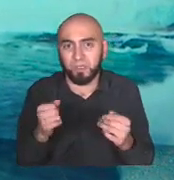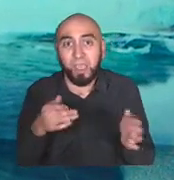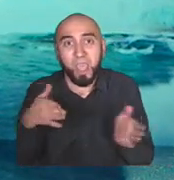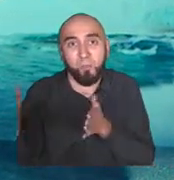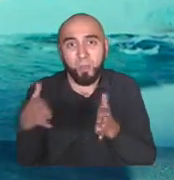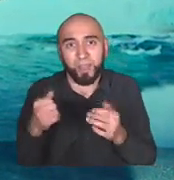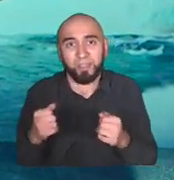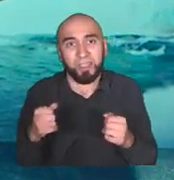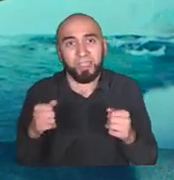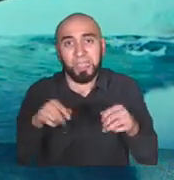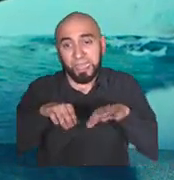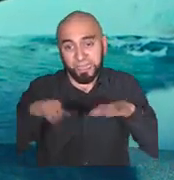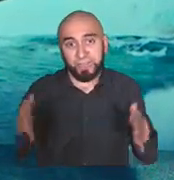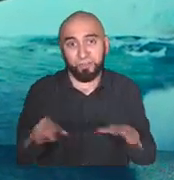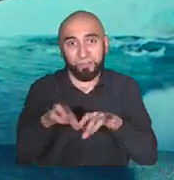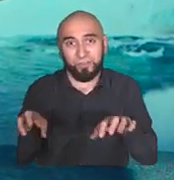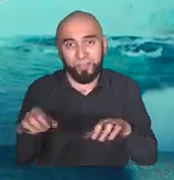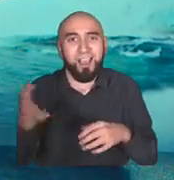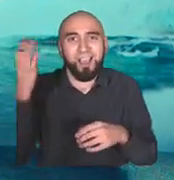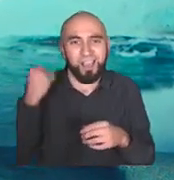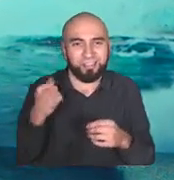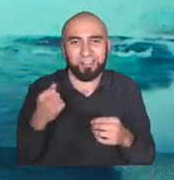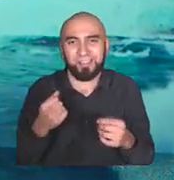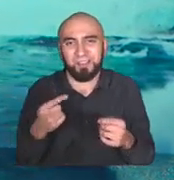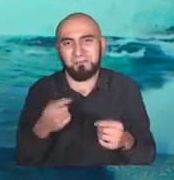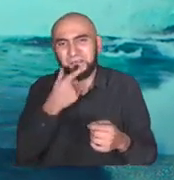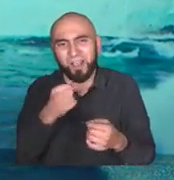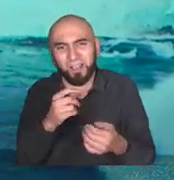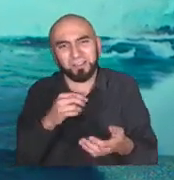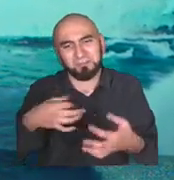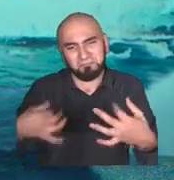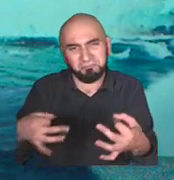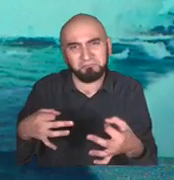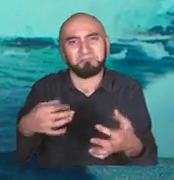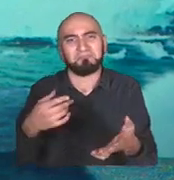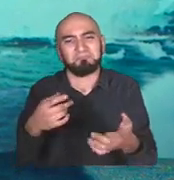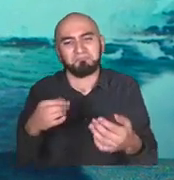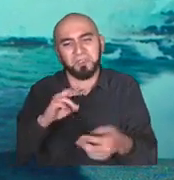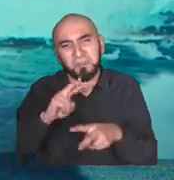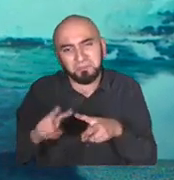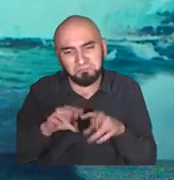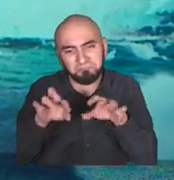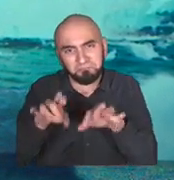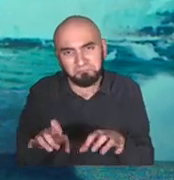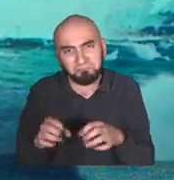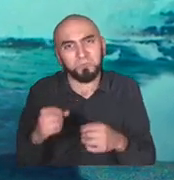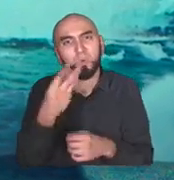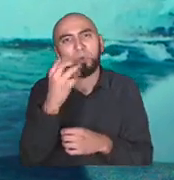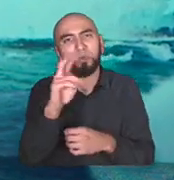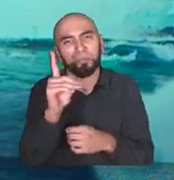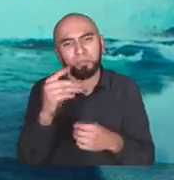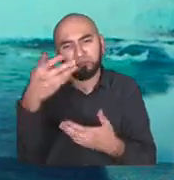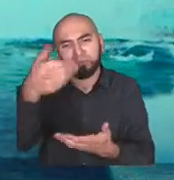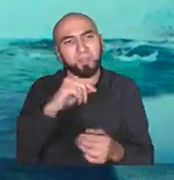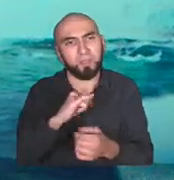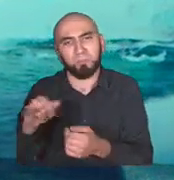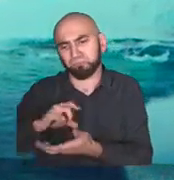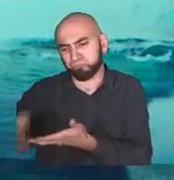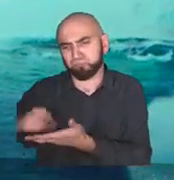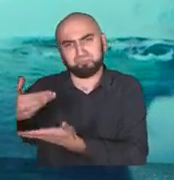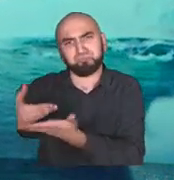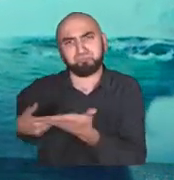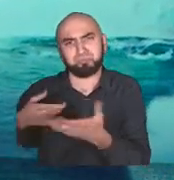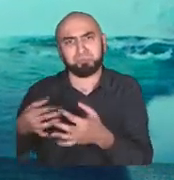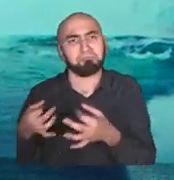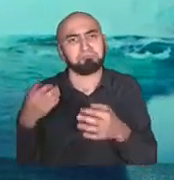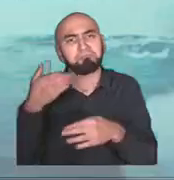need network access. You could make your Word document and print it and bring it into school. So we didn't have the distractions. Maybe you